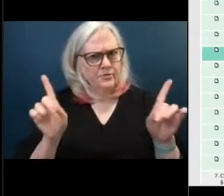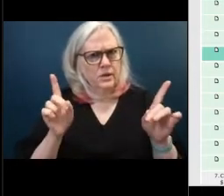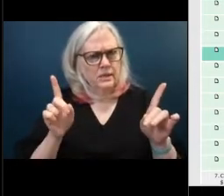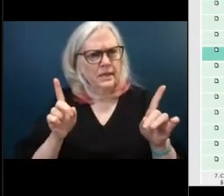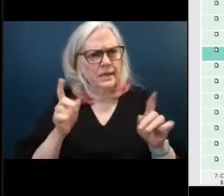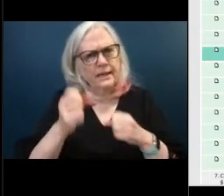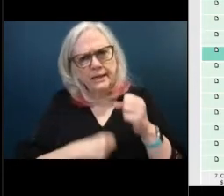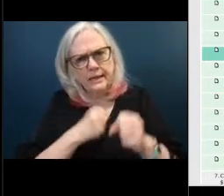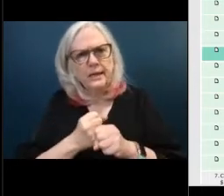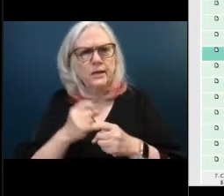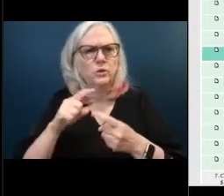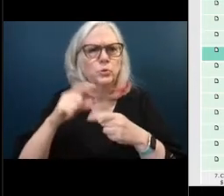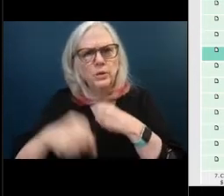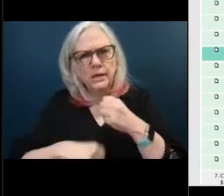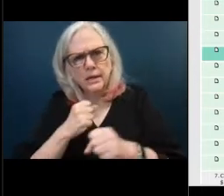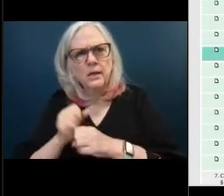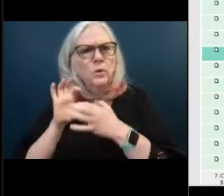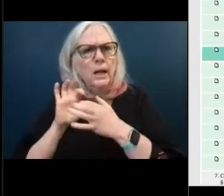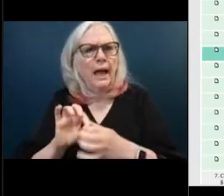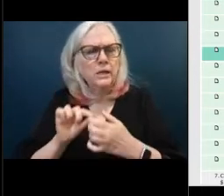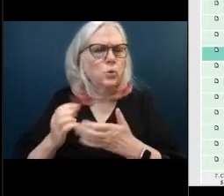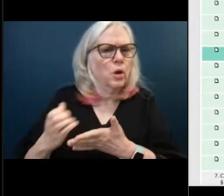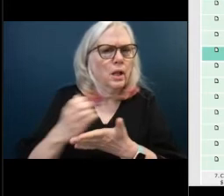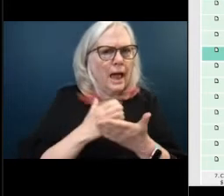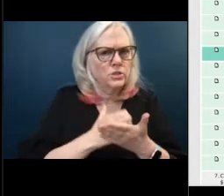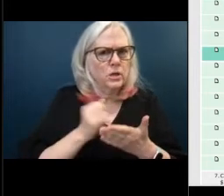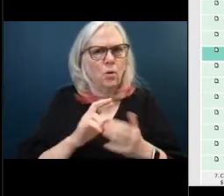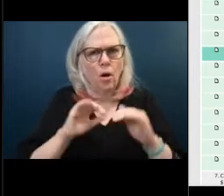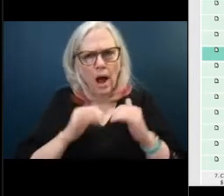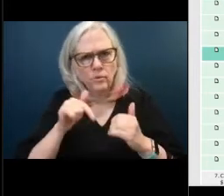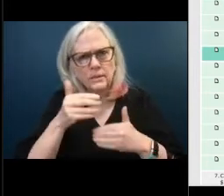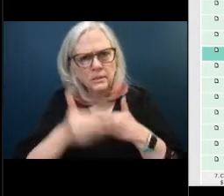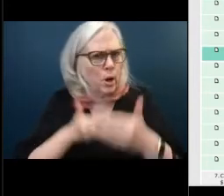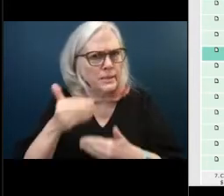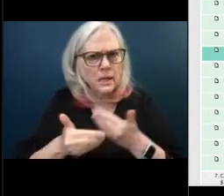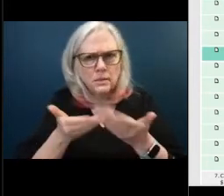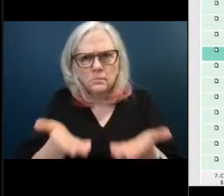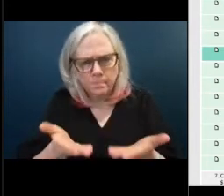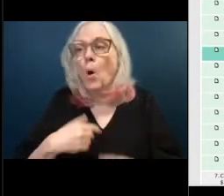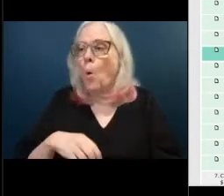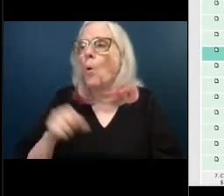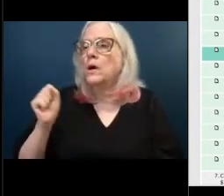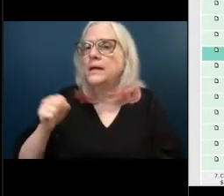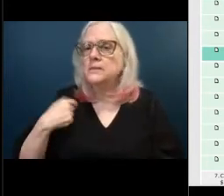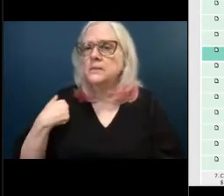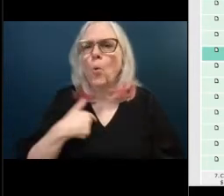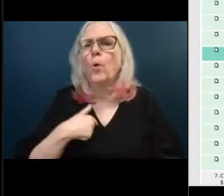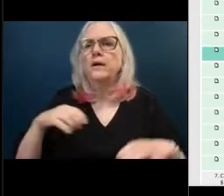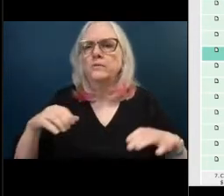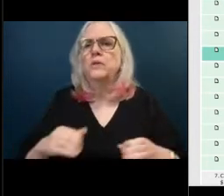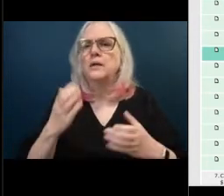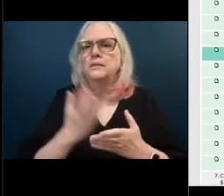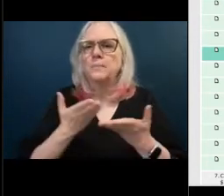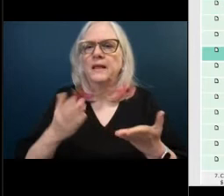in terms of collection or how this is processed uh yes we've actually taken some steps this year uh we've had some